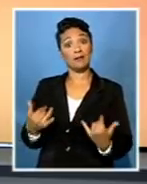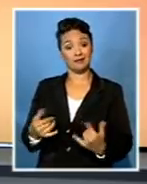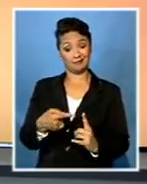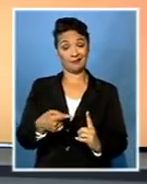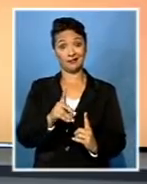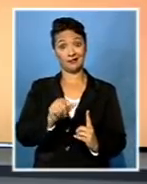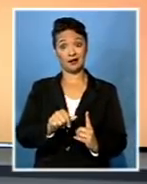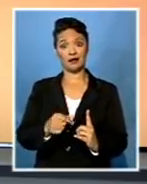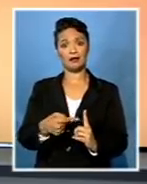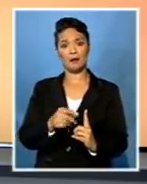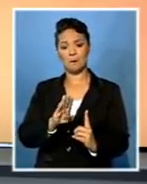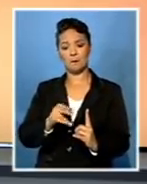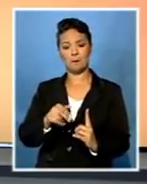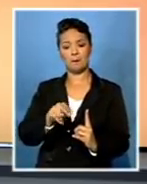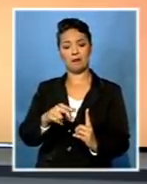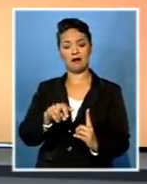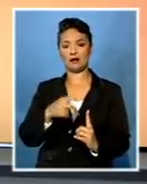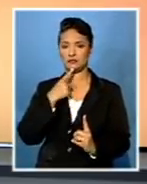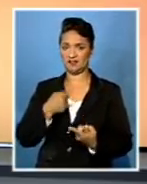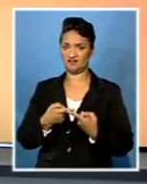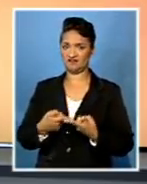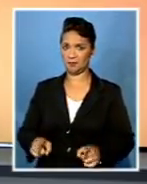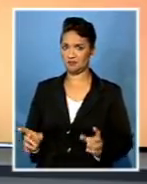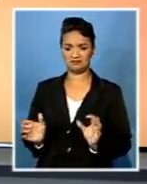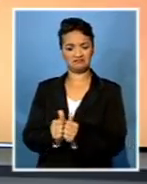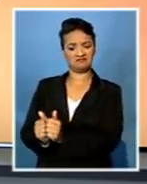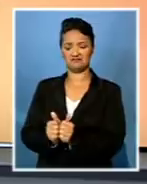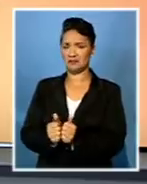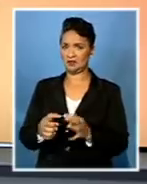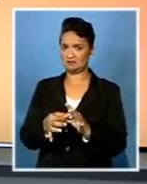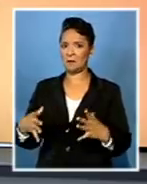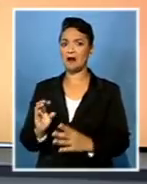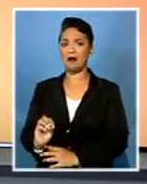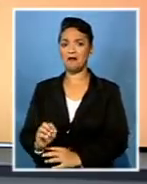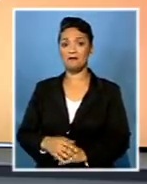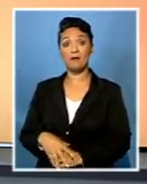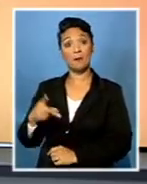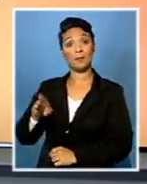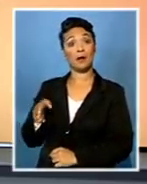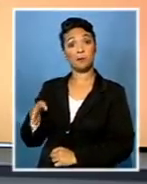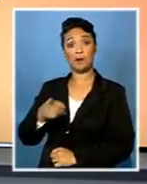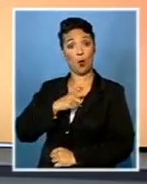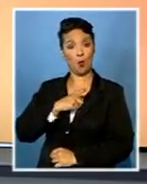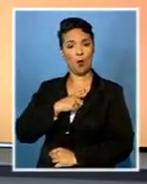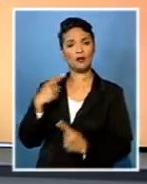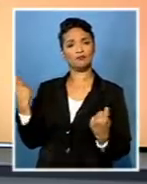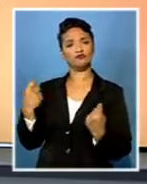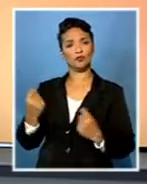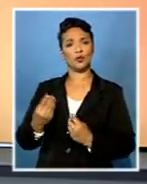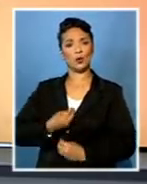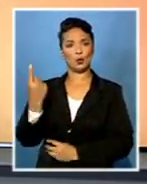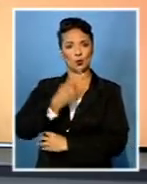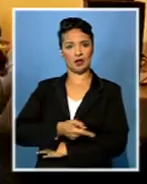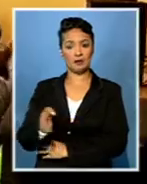provincial leader Ngaba Banga rejects this notion. Holomisa was in Port Elizabeth for a Youth Day event.